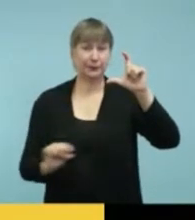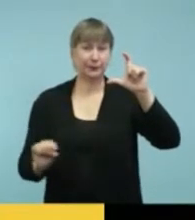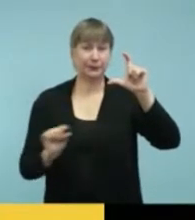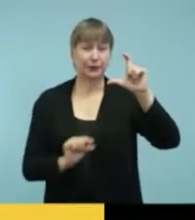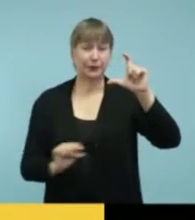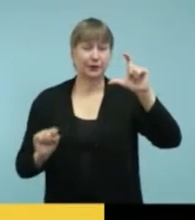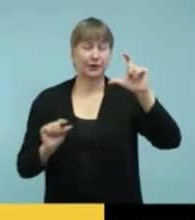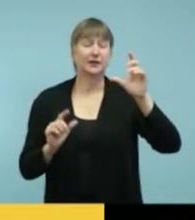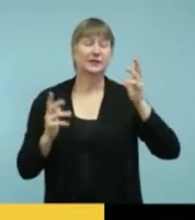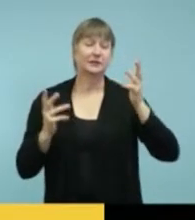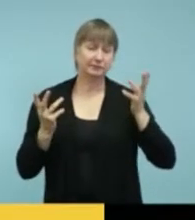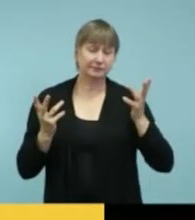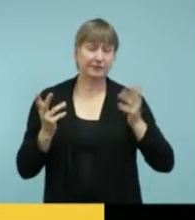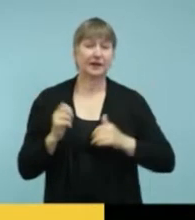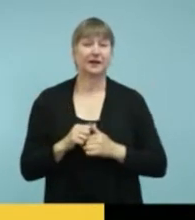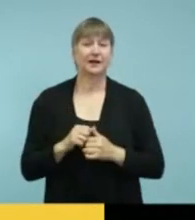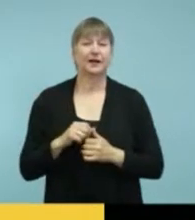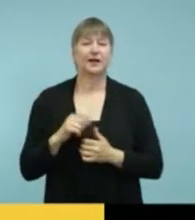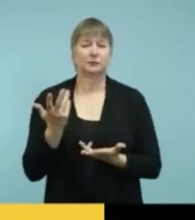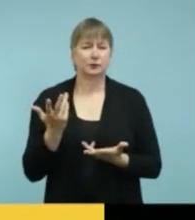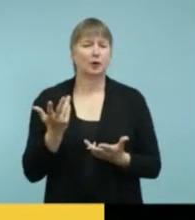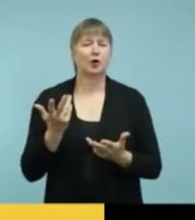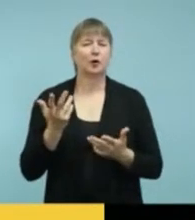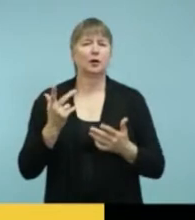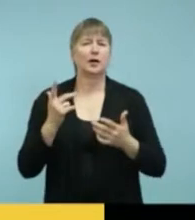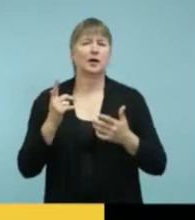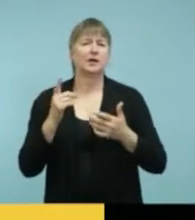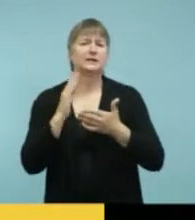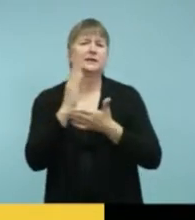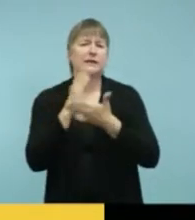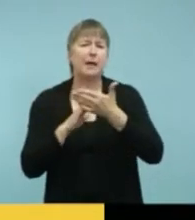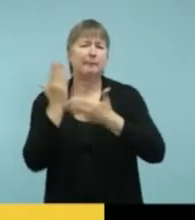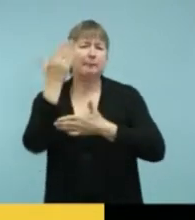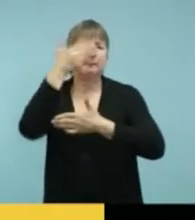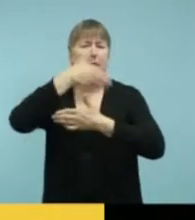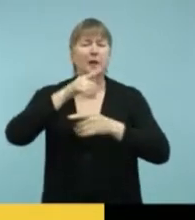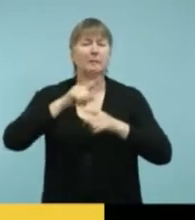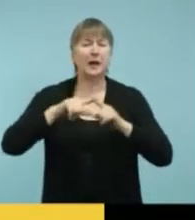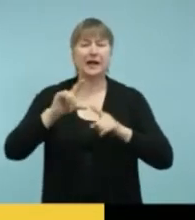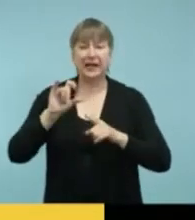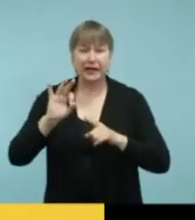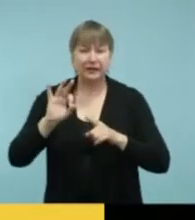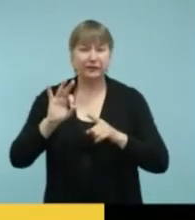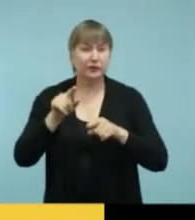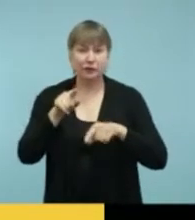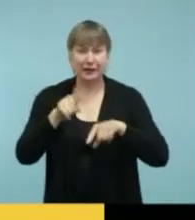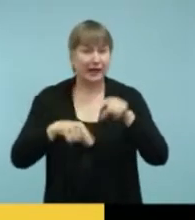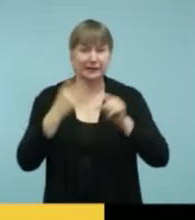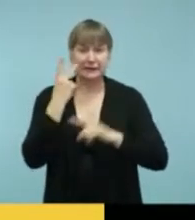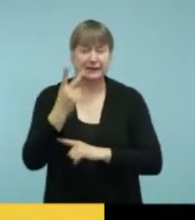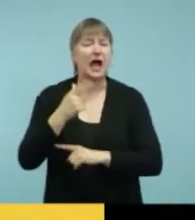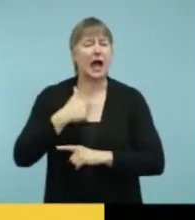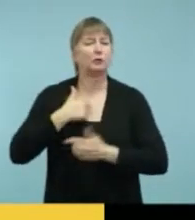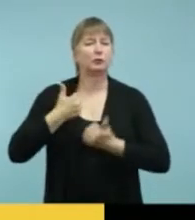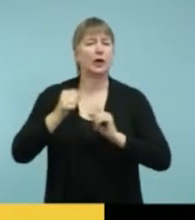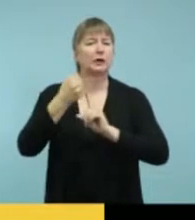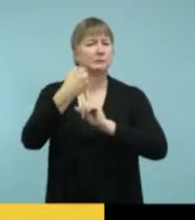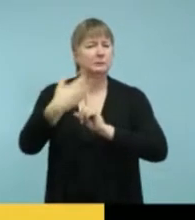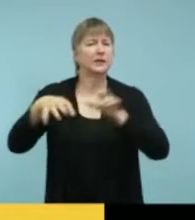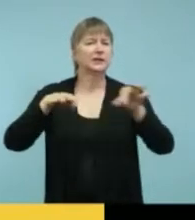So, if I feel that something is covered, I'll try to explain what those pictures or those graphics are.